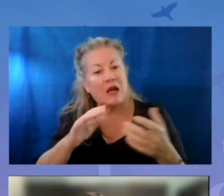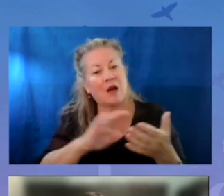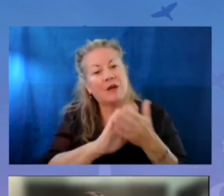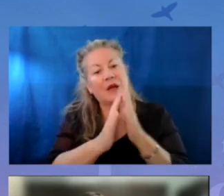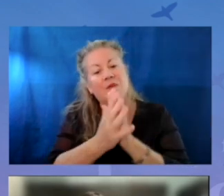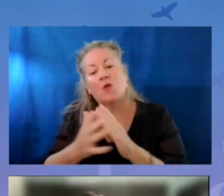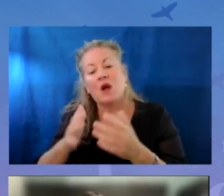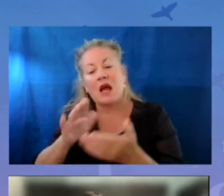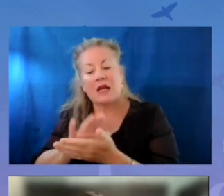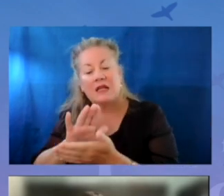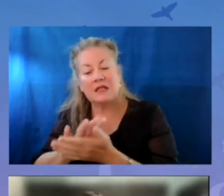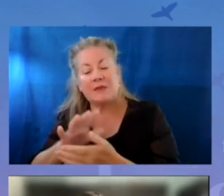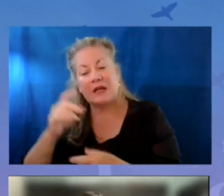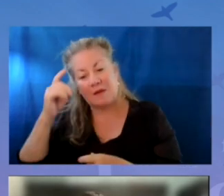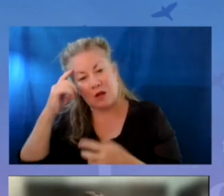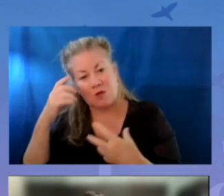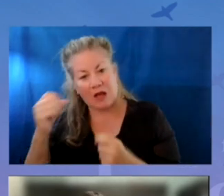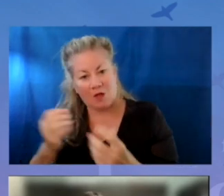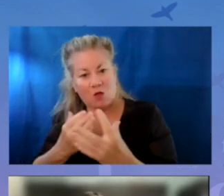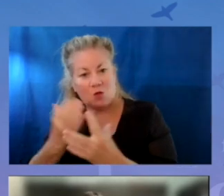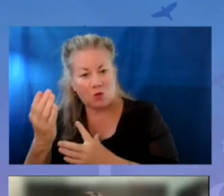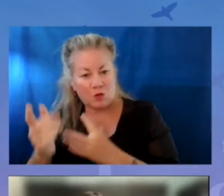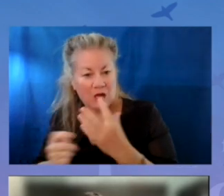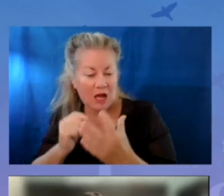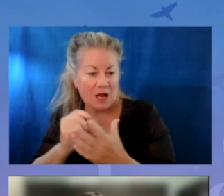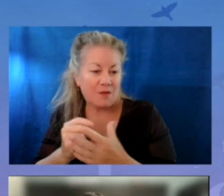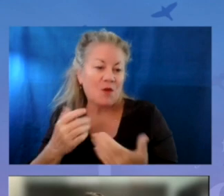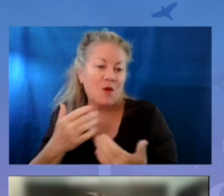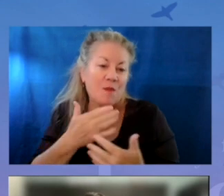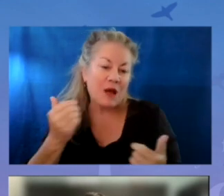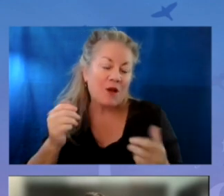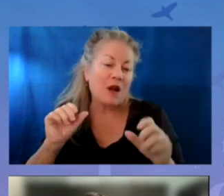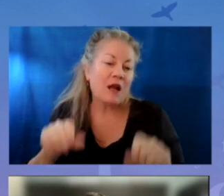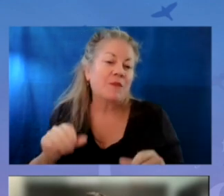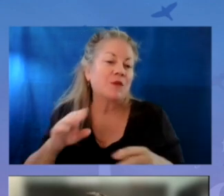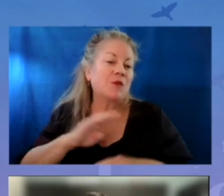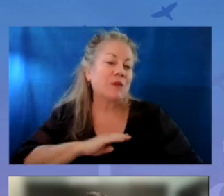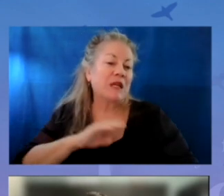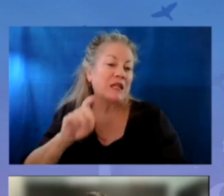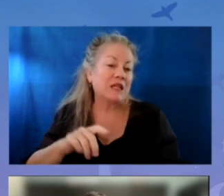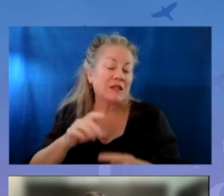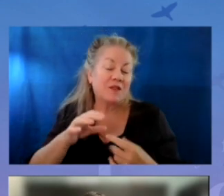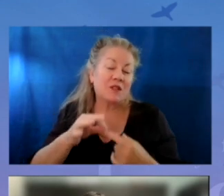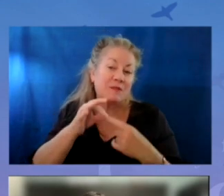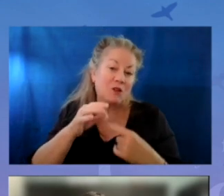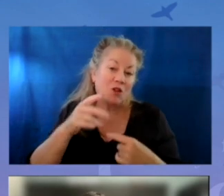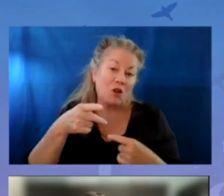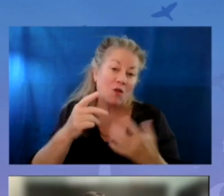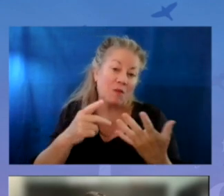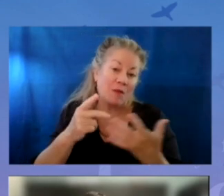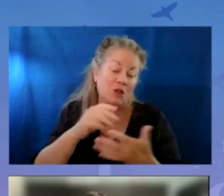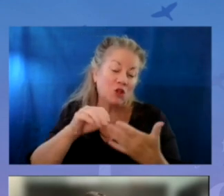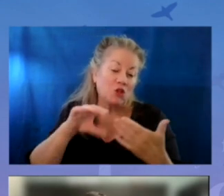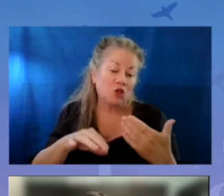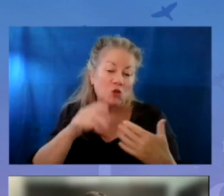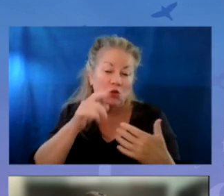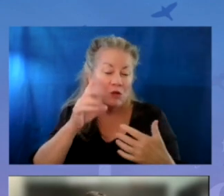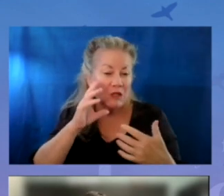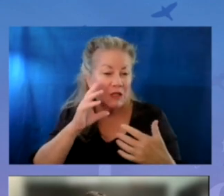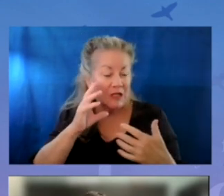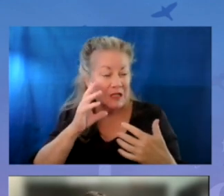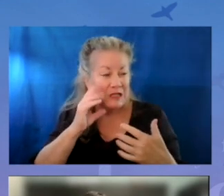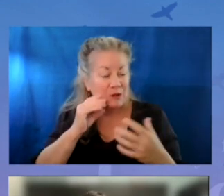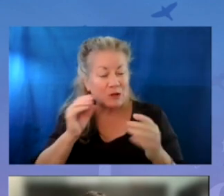academic and mental health over time. We are better able to meet the needs of our special populations, particularly our students